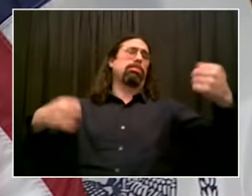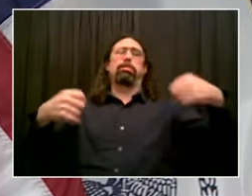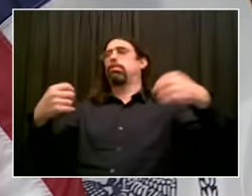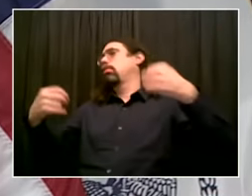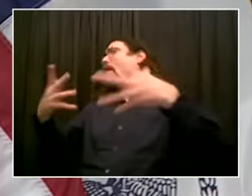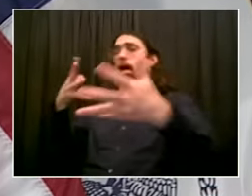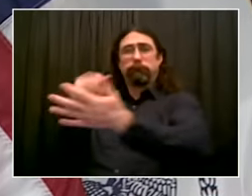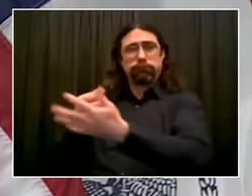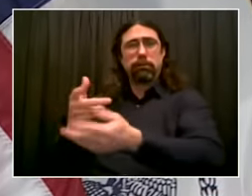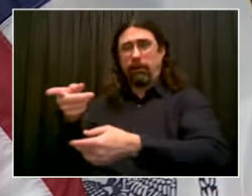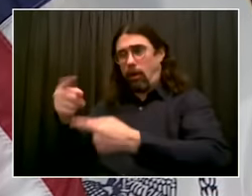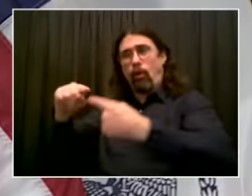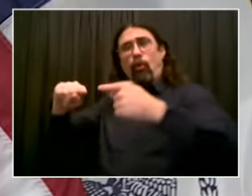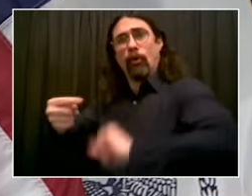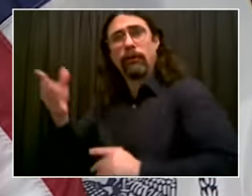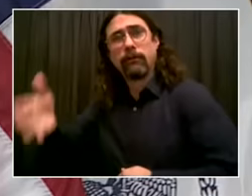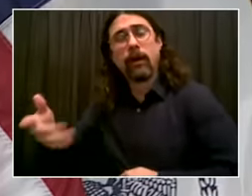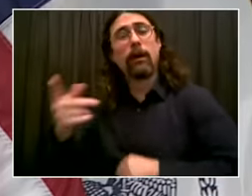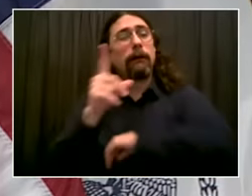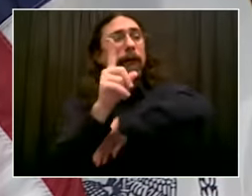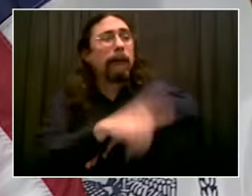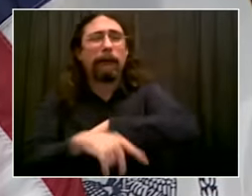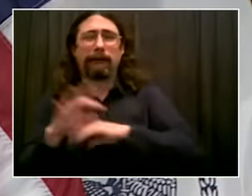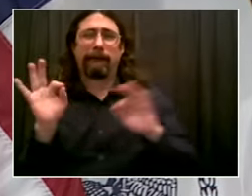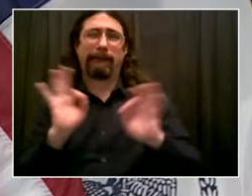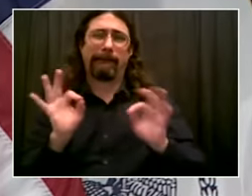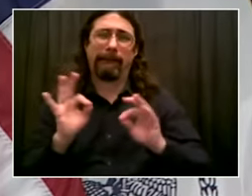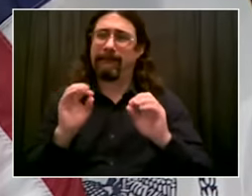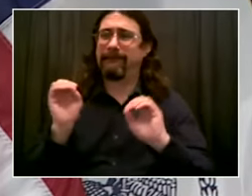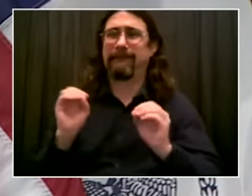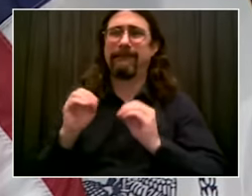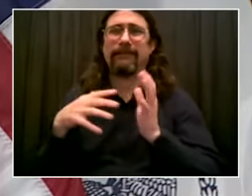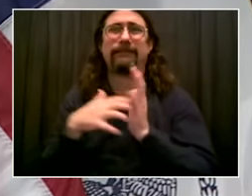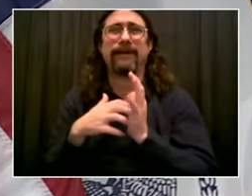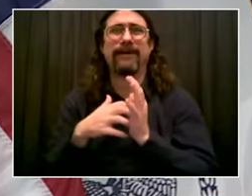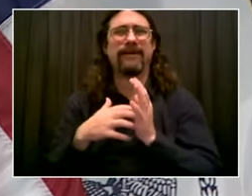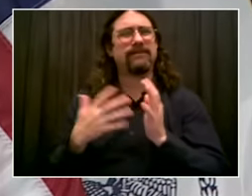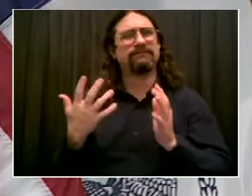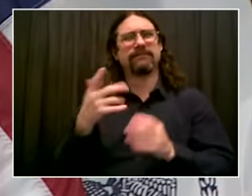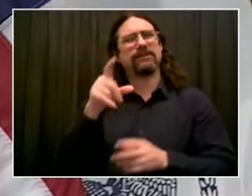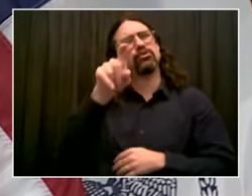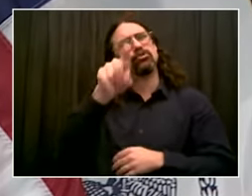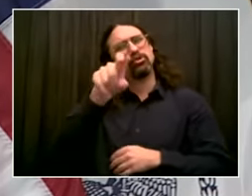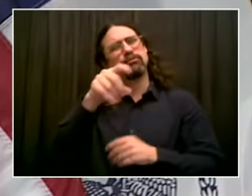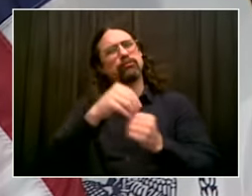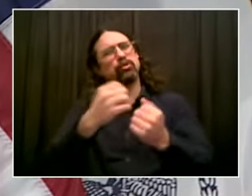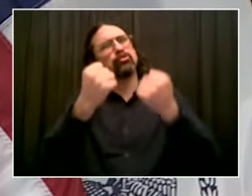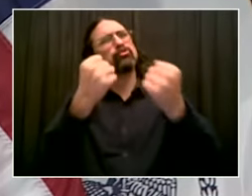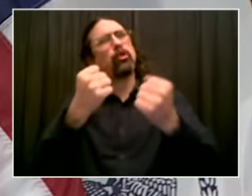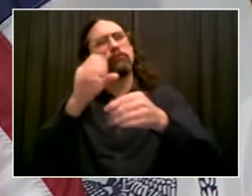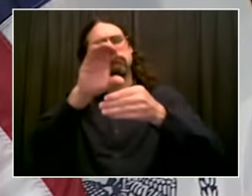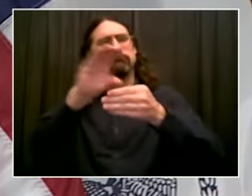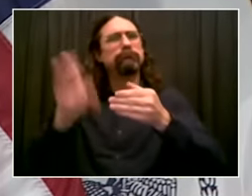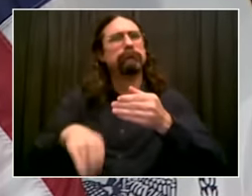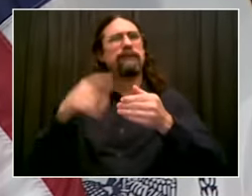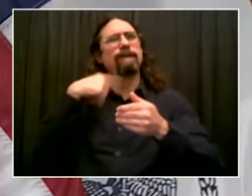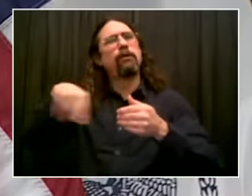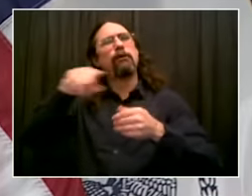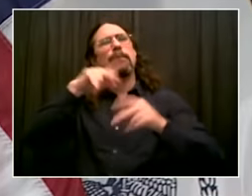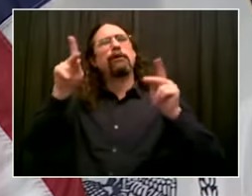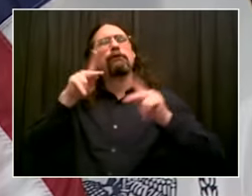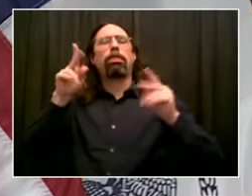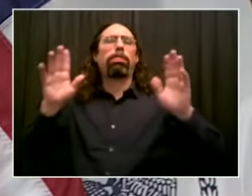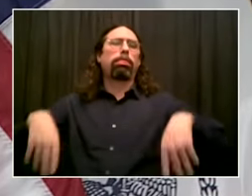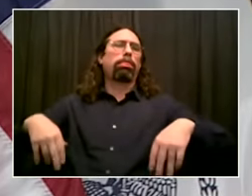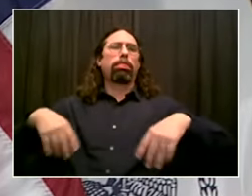needs to be prosecution. And simultaneously, we need to investigate crashes to figure out what we need to do differently